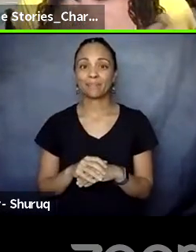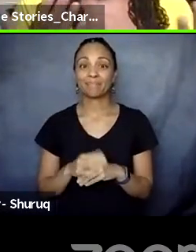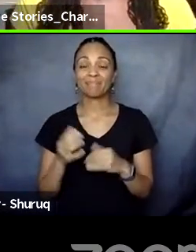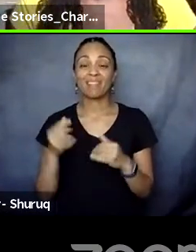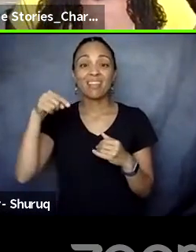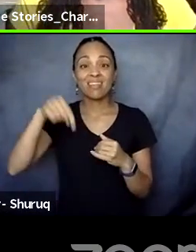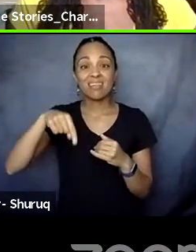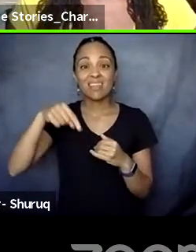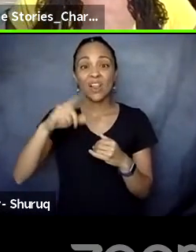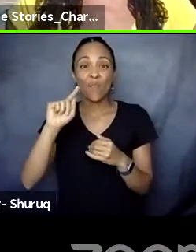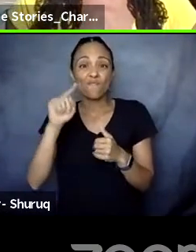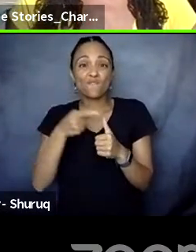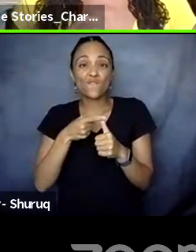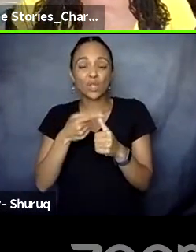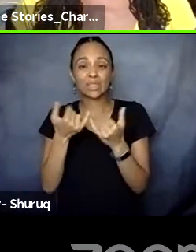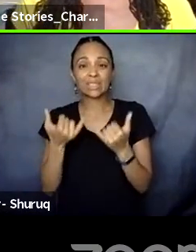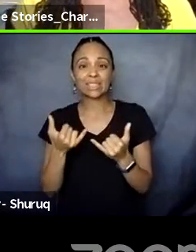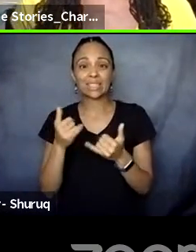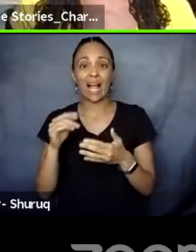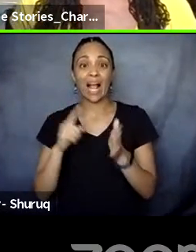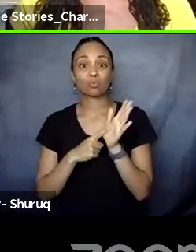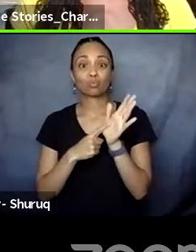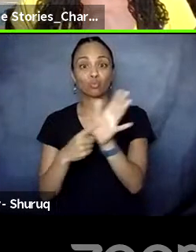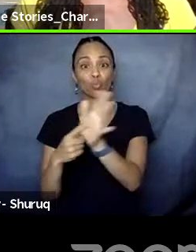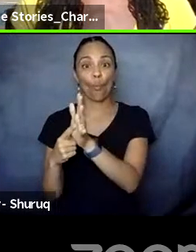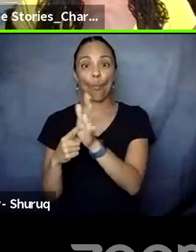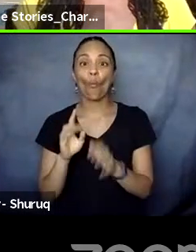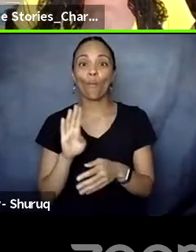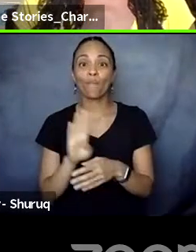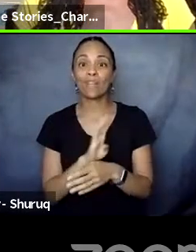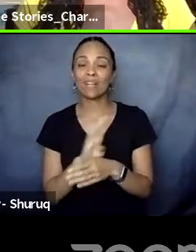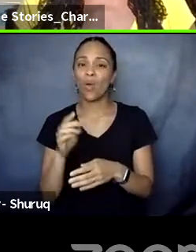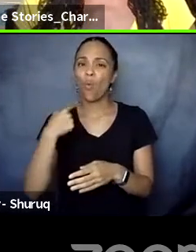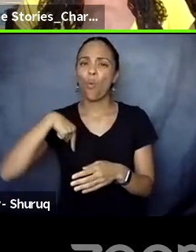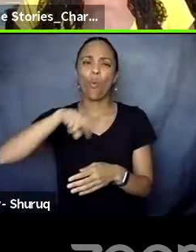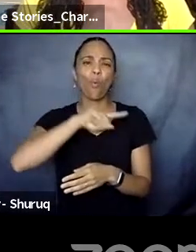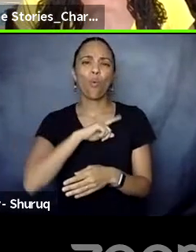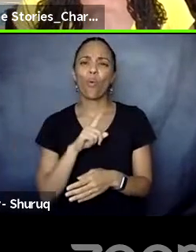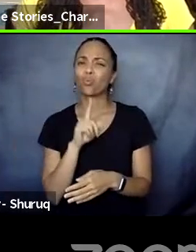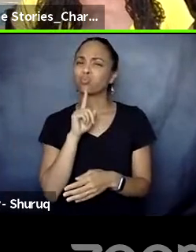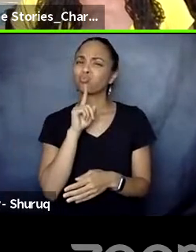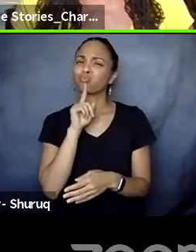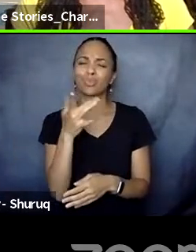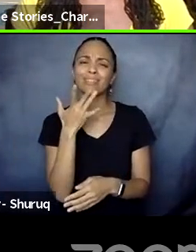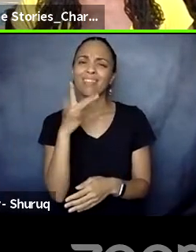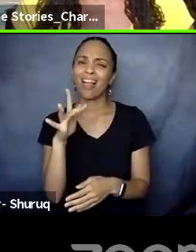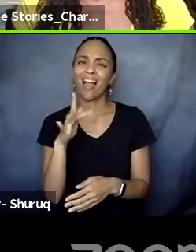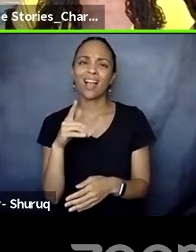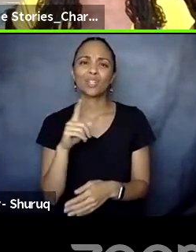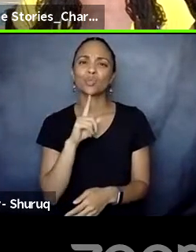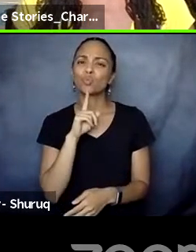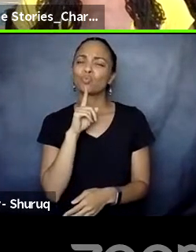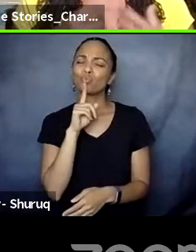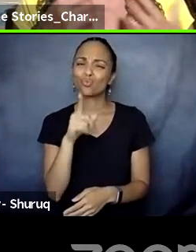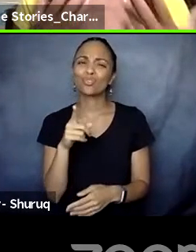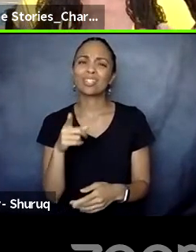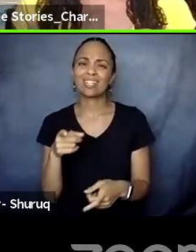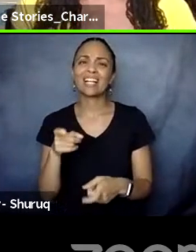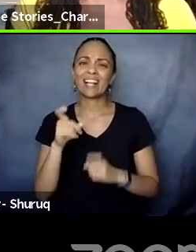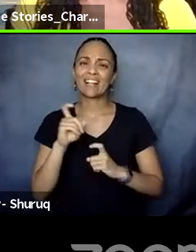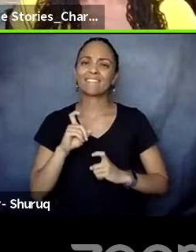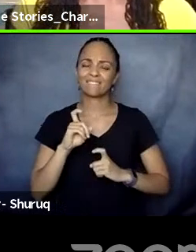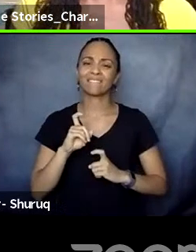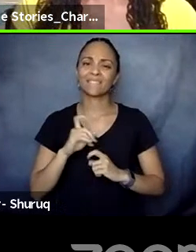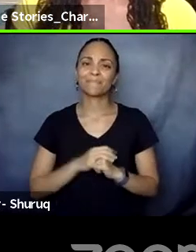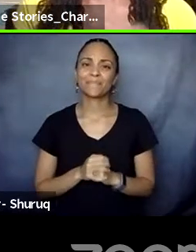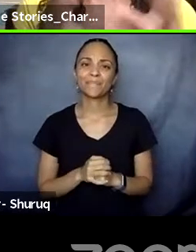beyond lucky. And I don't want to say more other than to say that it's a gift. It's a gift. And Nick